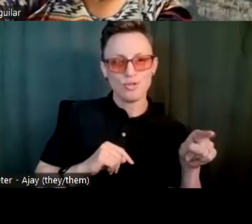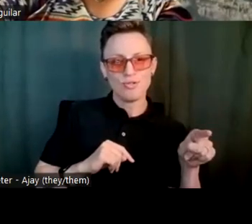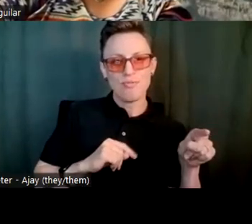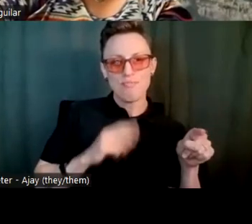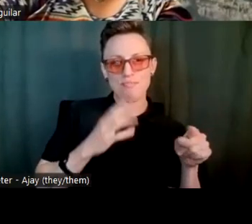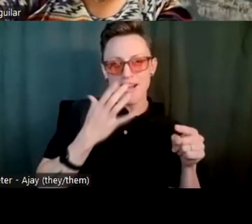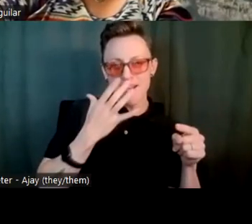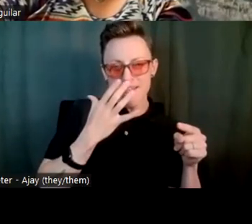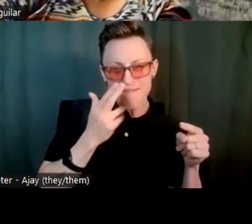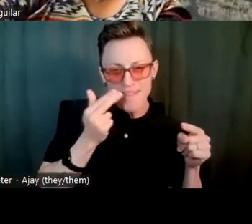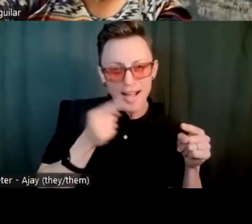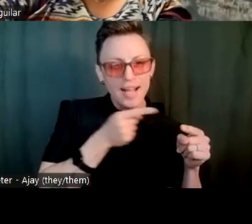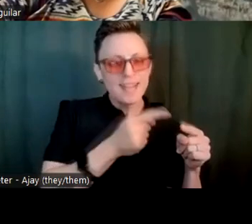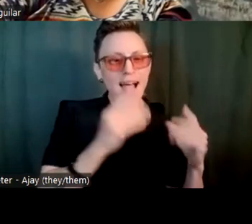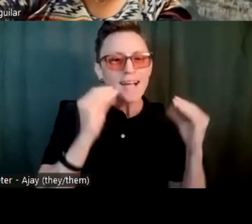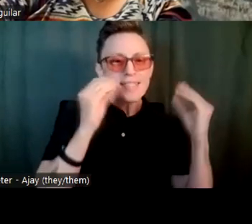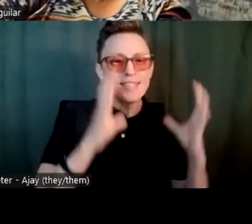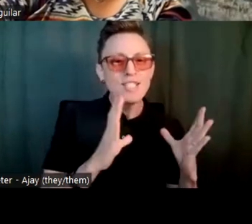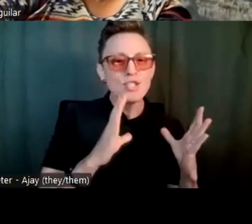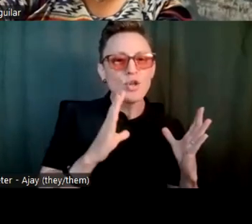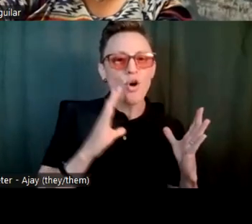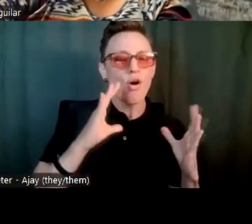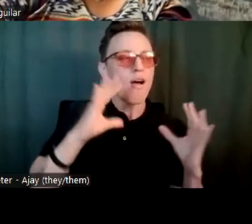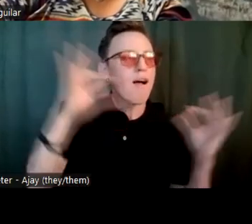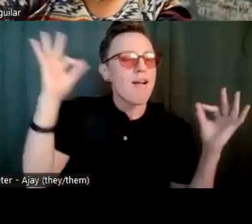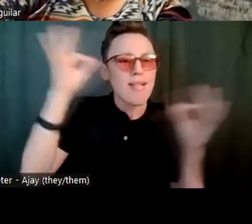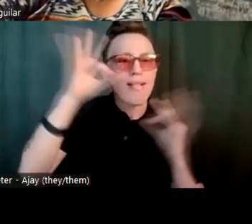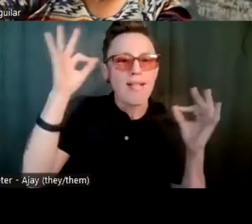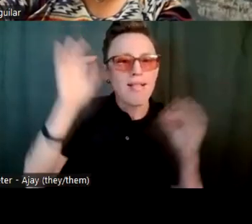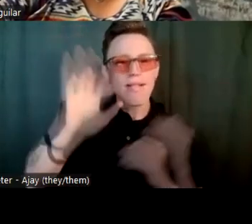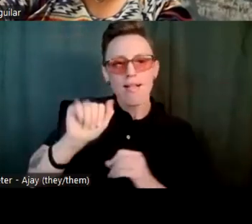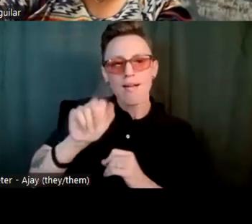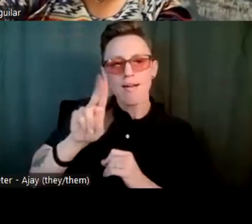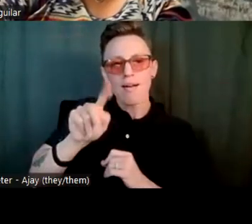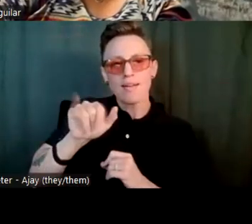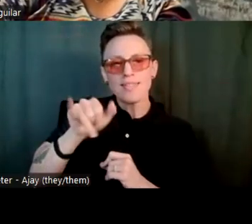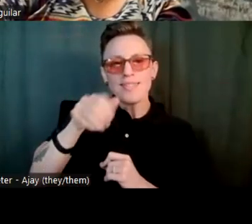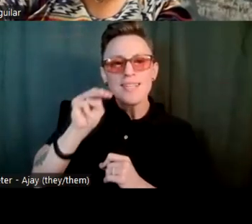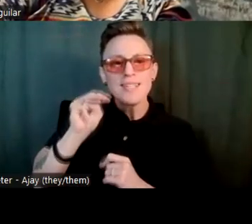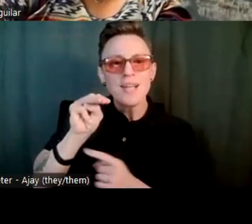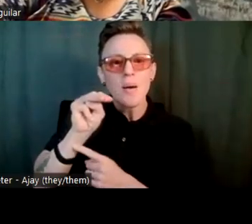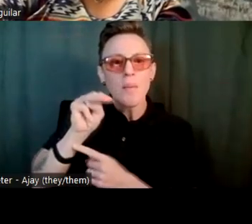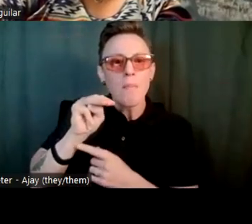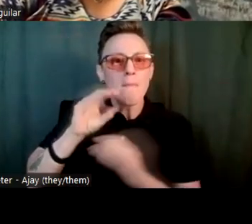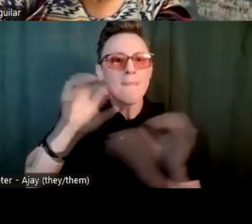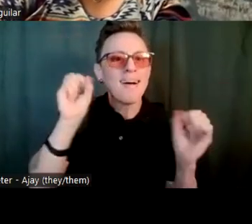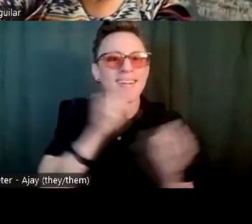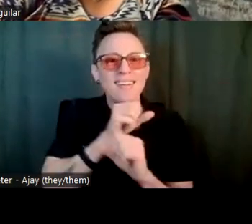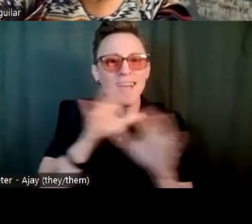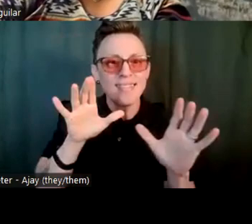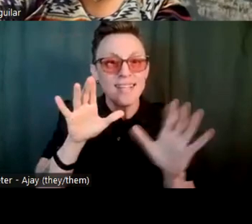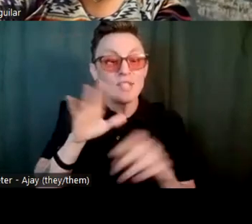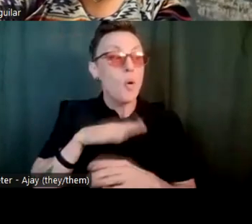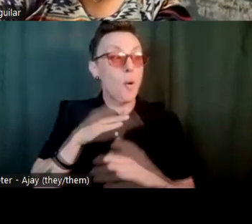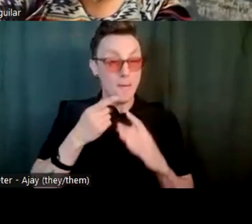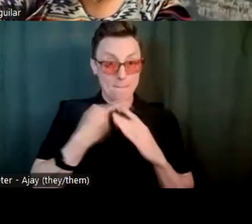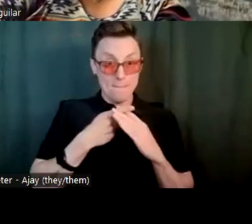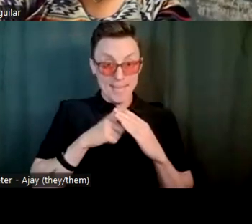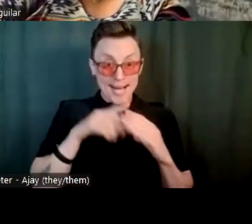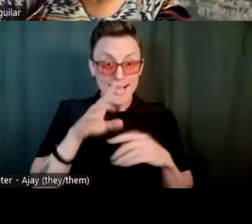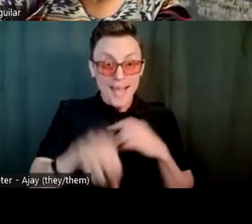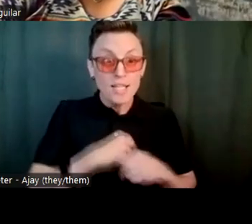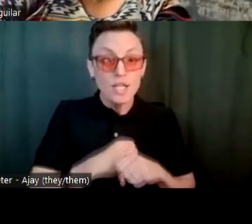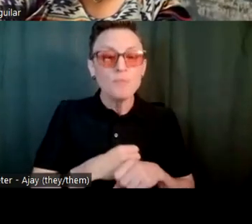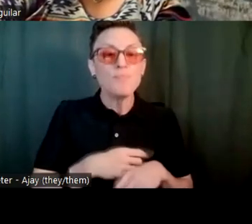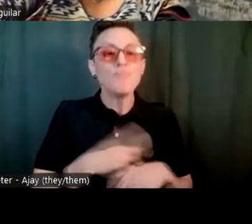she knew absolutely nothing about autism. She called us in into her office at the beginning of the school year. And she said,